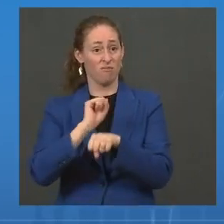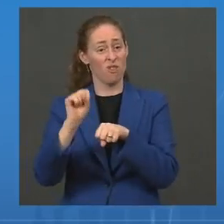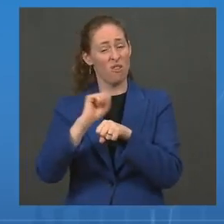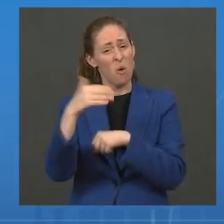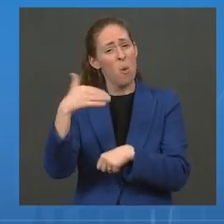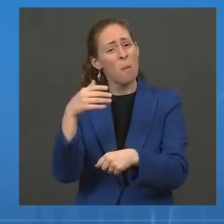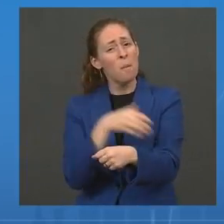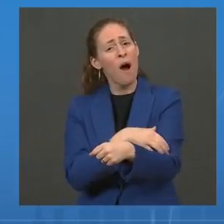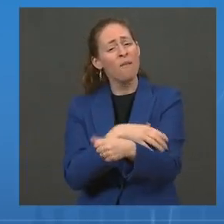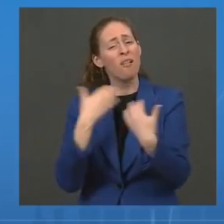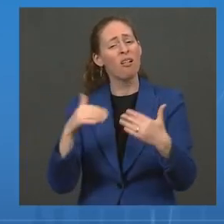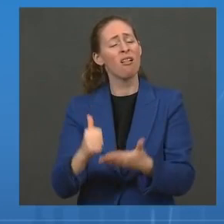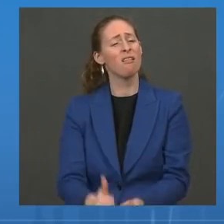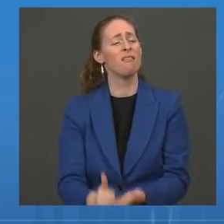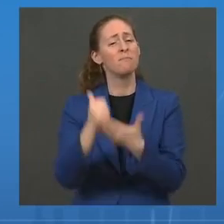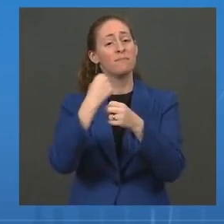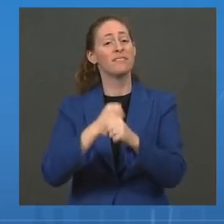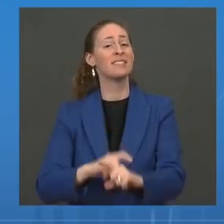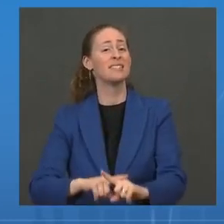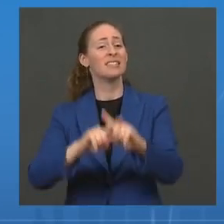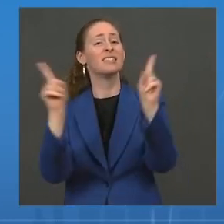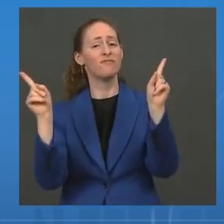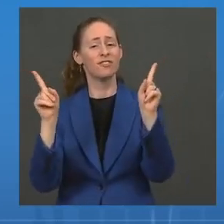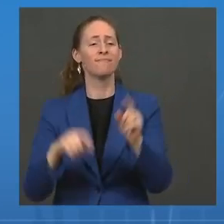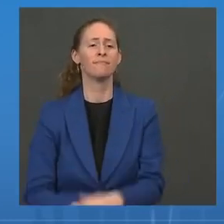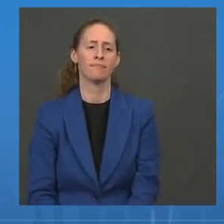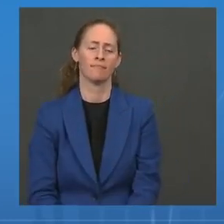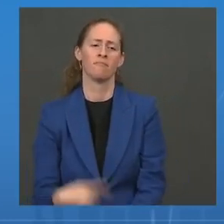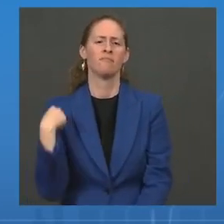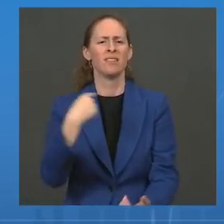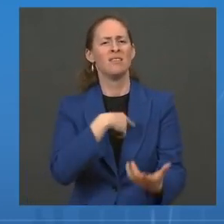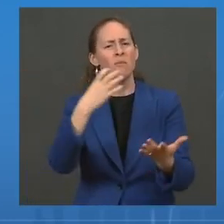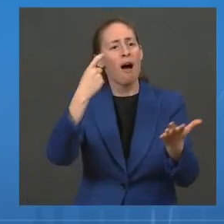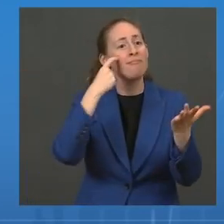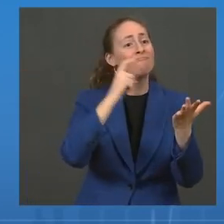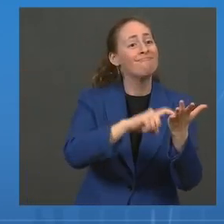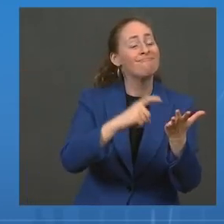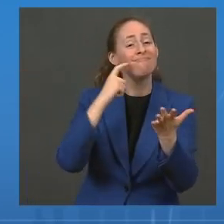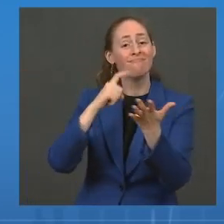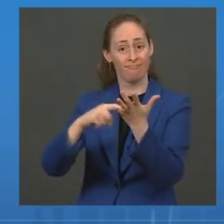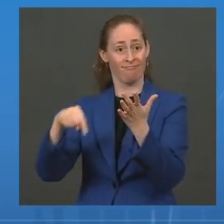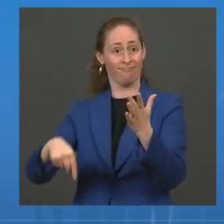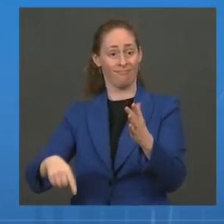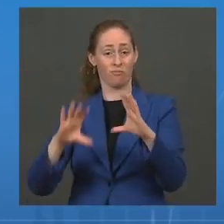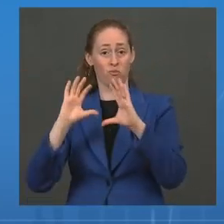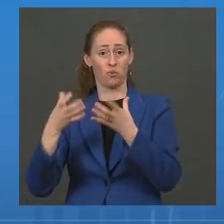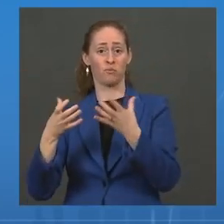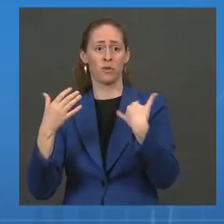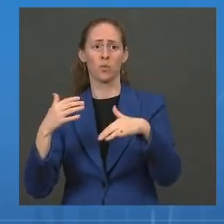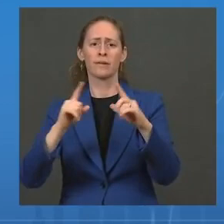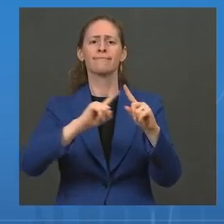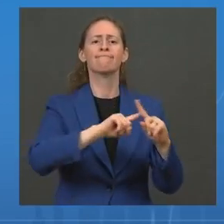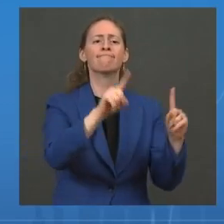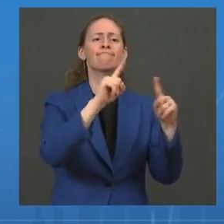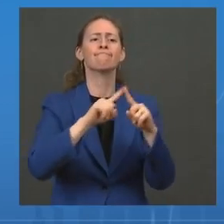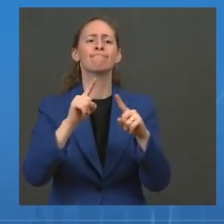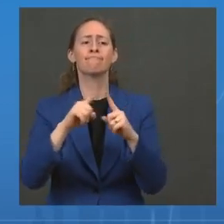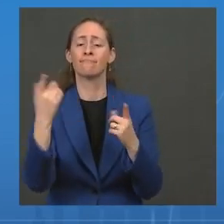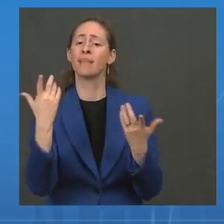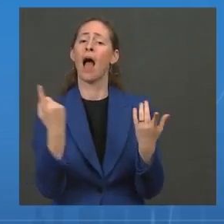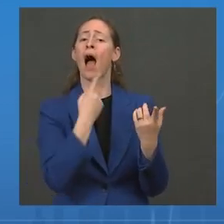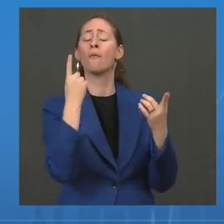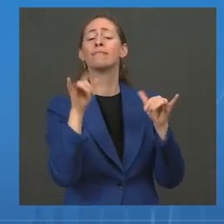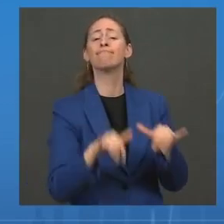The administration fully recognized that the most affected groups are often the first to be forgotten, especially when resources are in short supply.